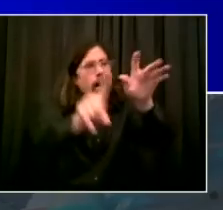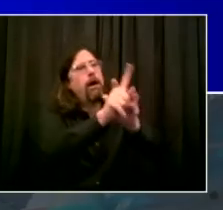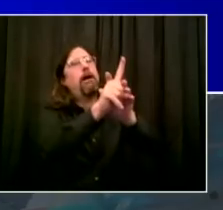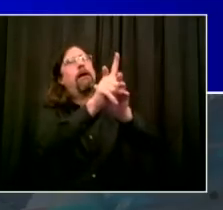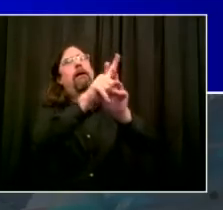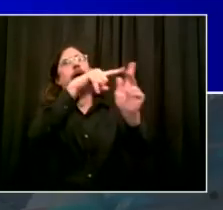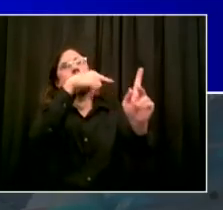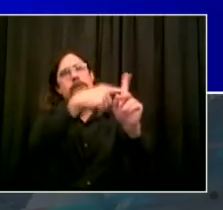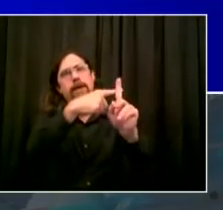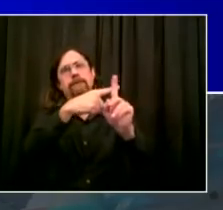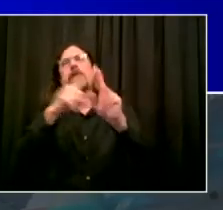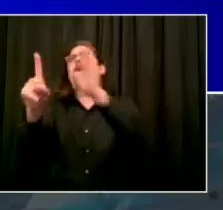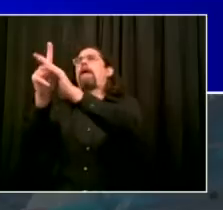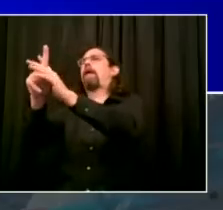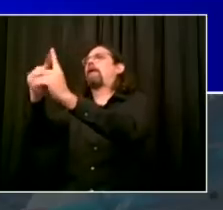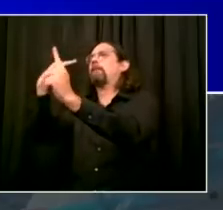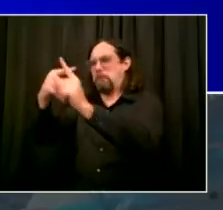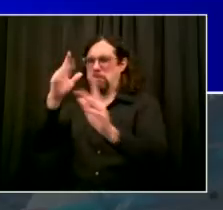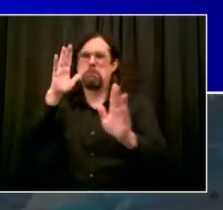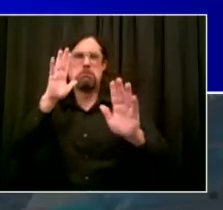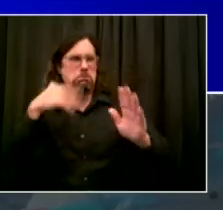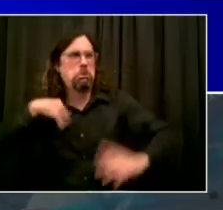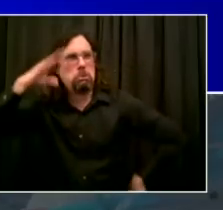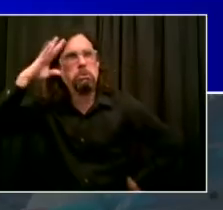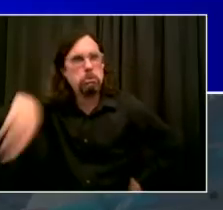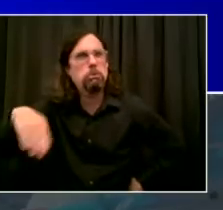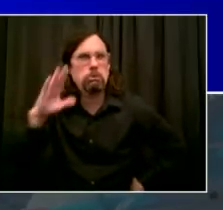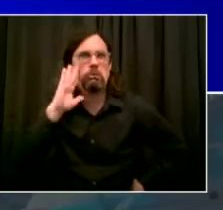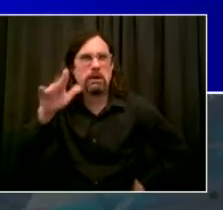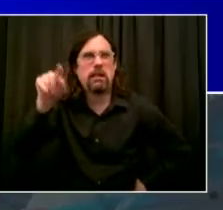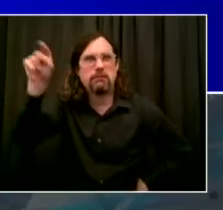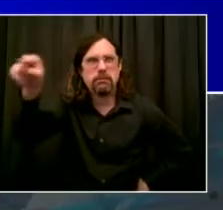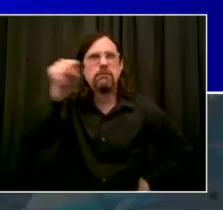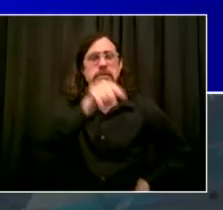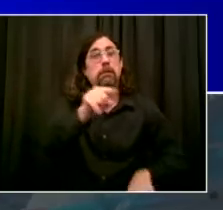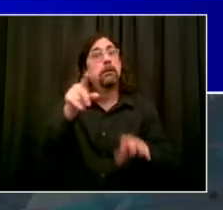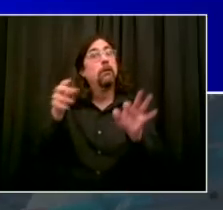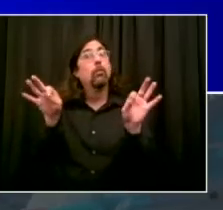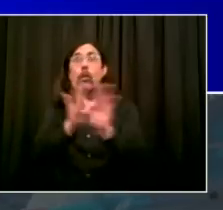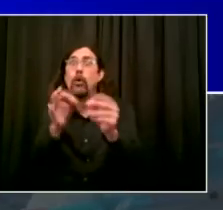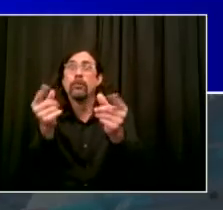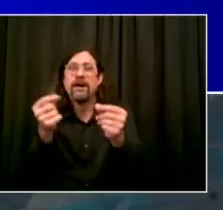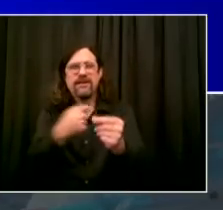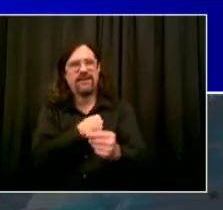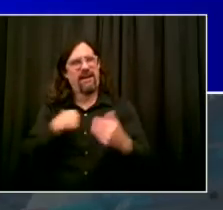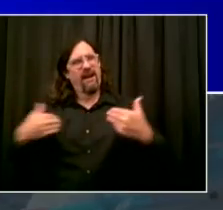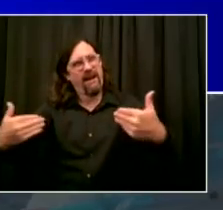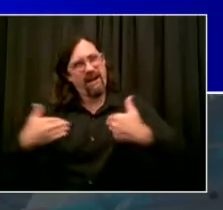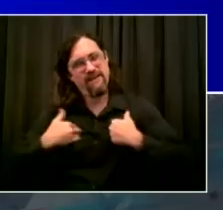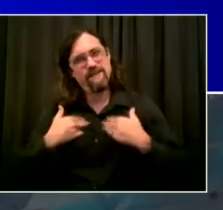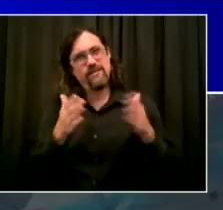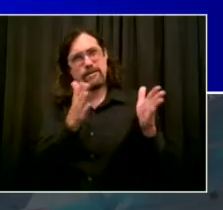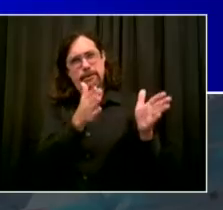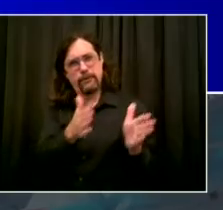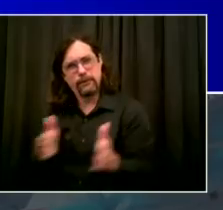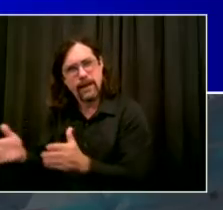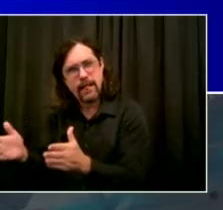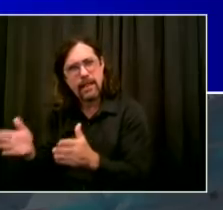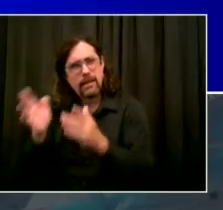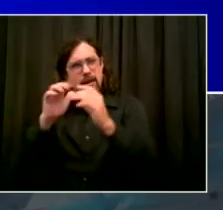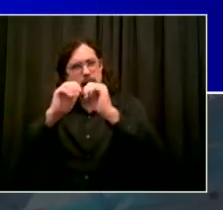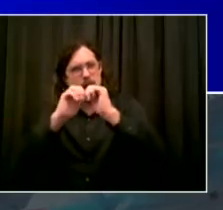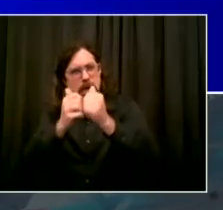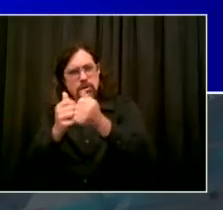separate. The contact tracing will go into effect right away. And after two weeks, those